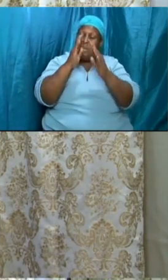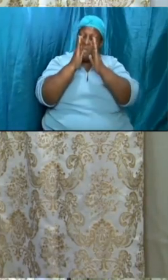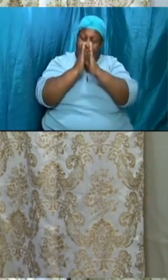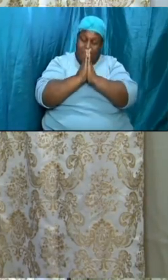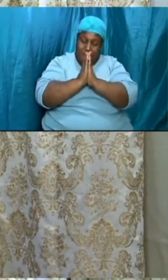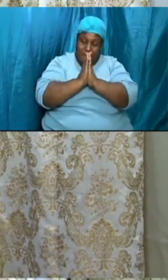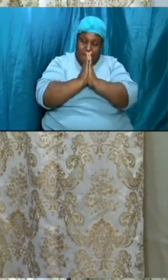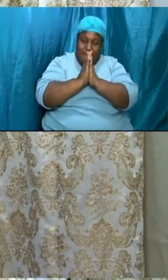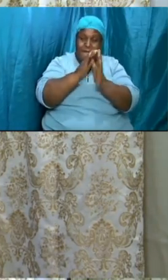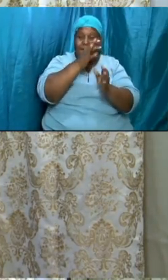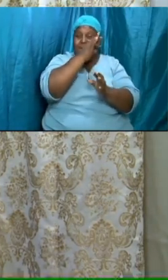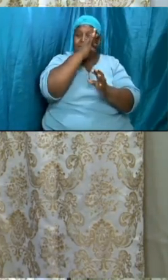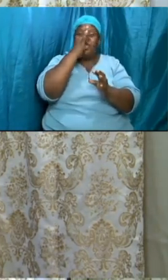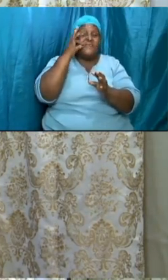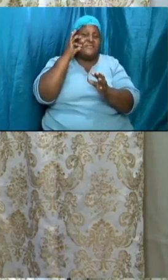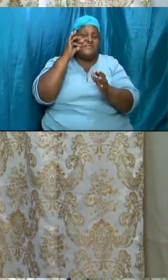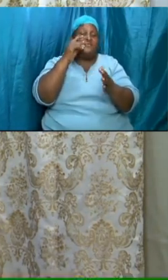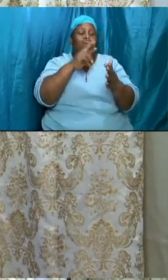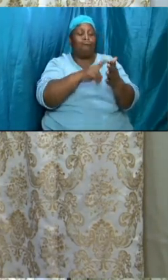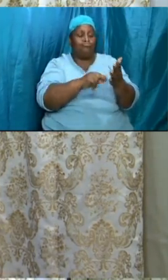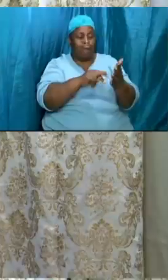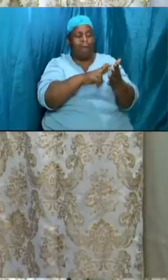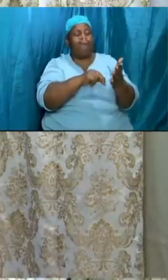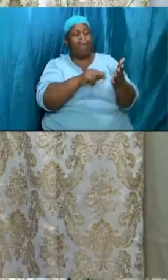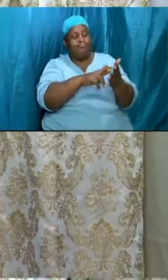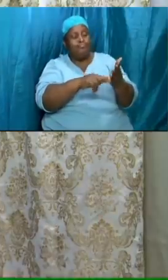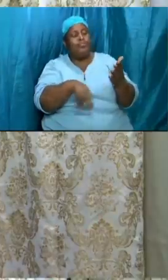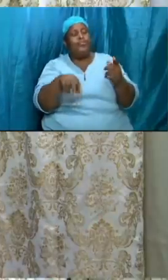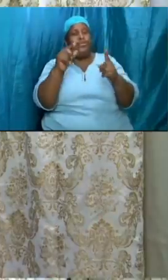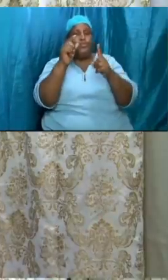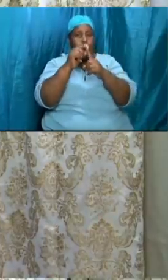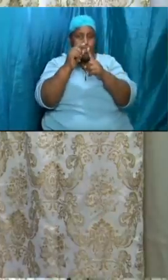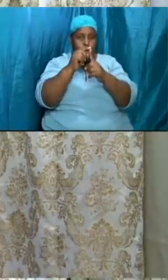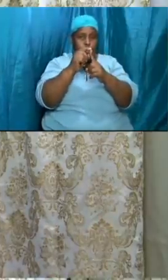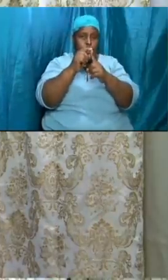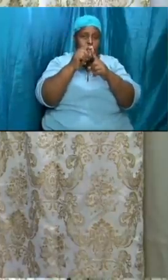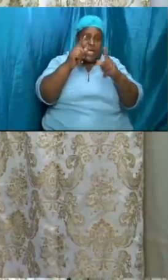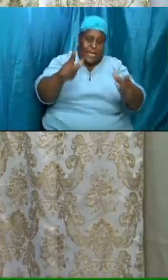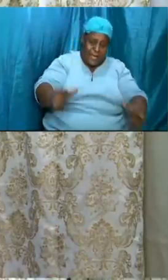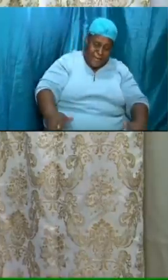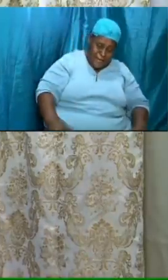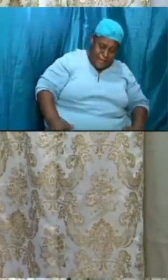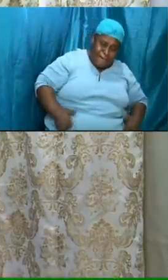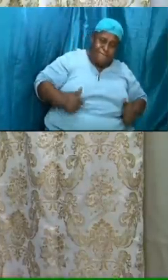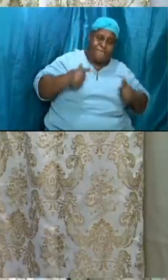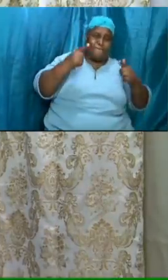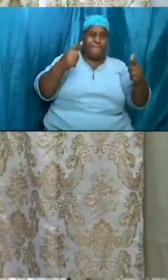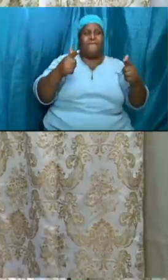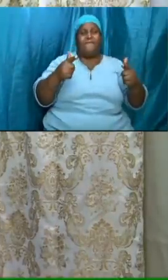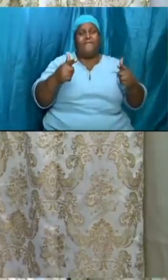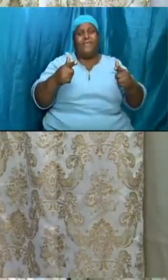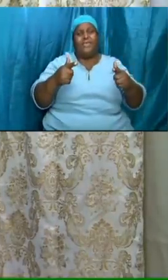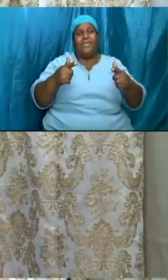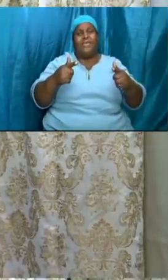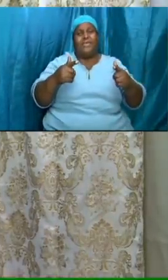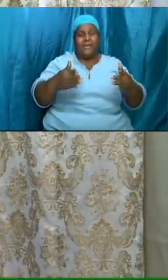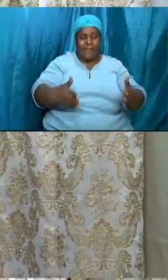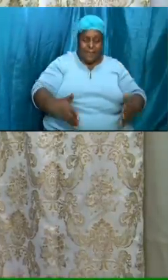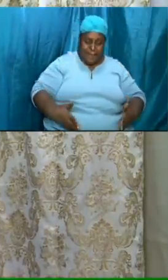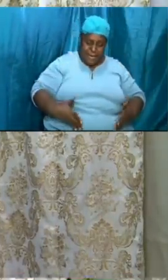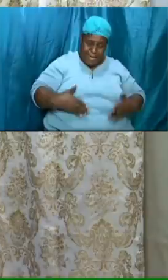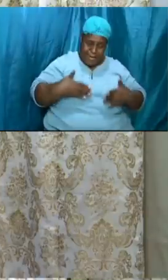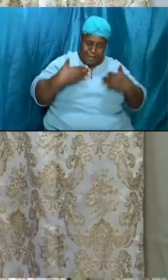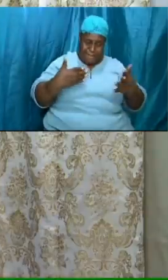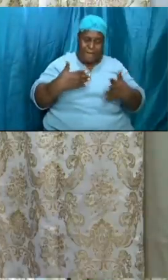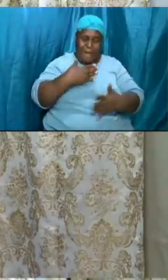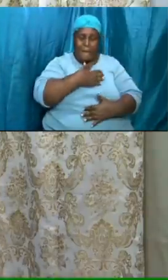and the word and then we're going to live a certain kind of dedicated life holiness unto